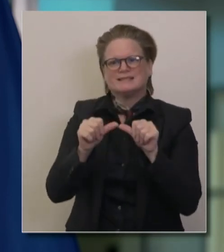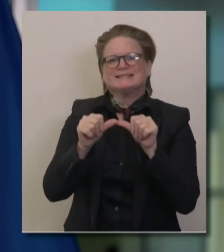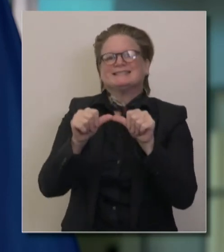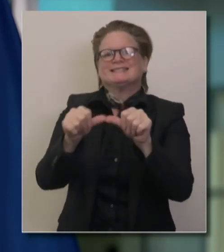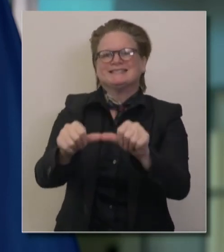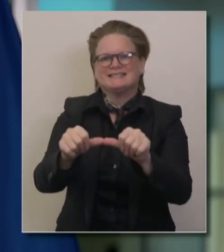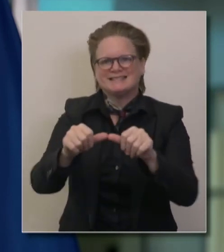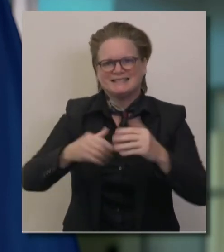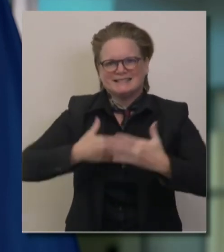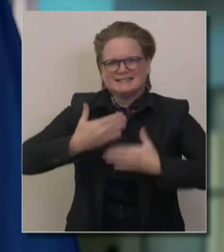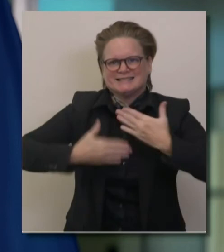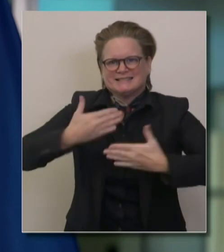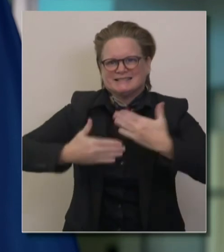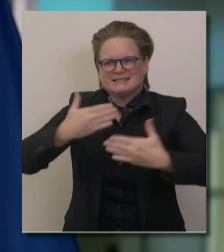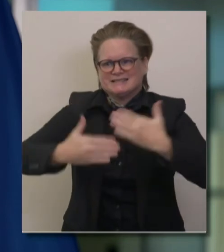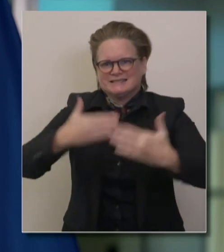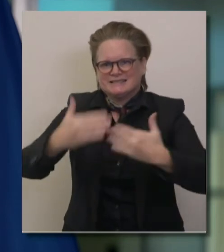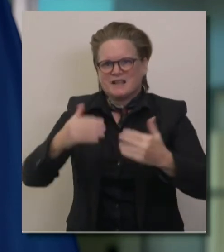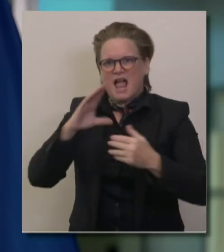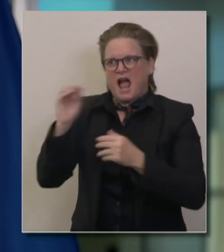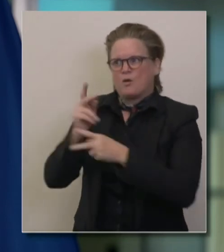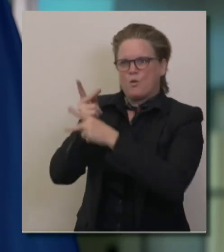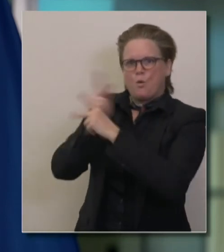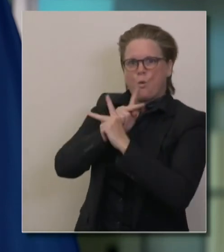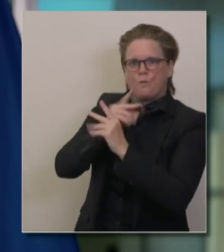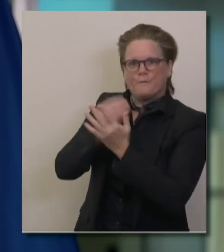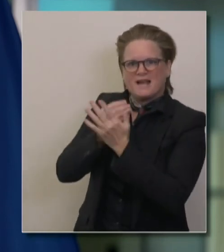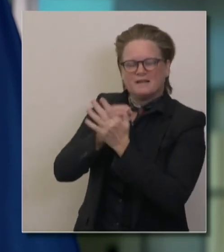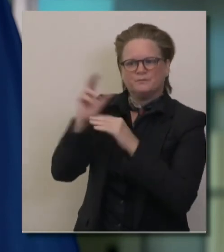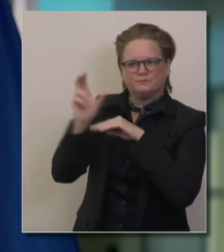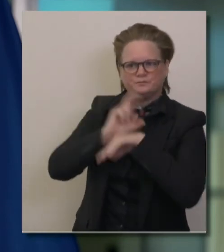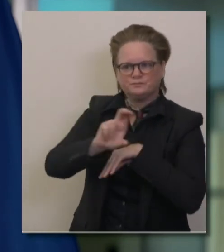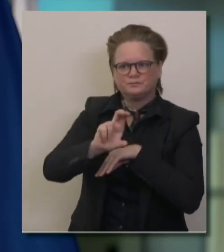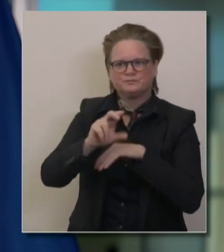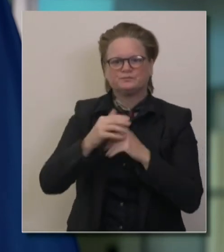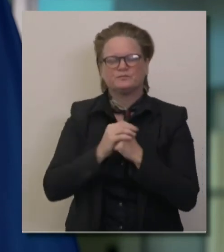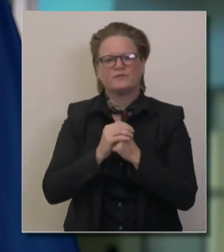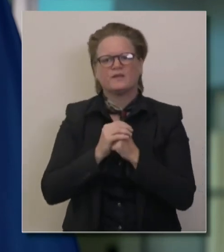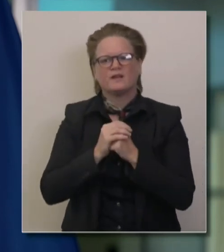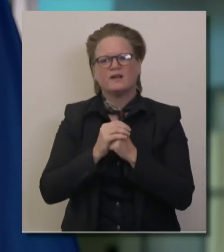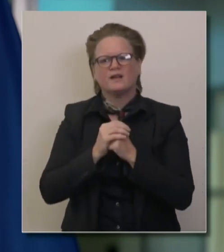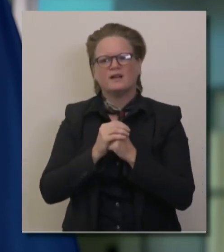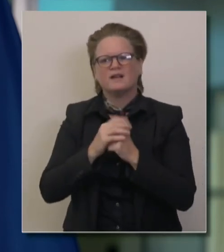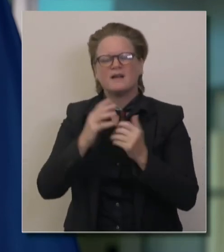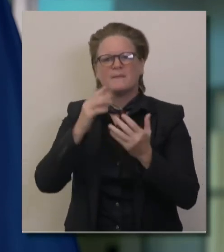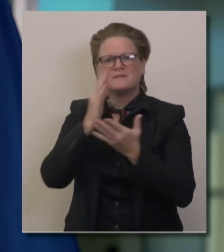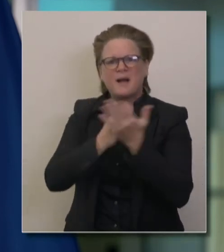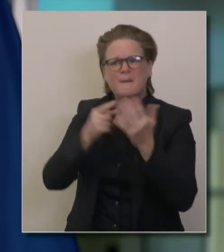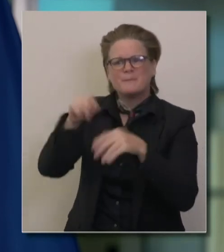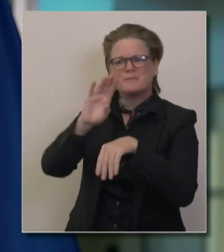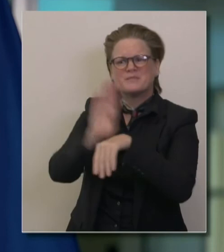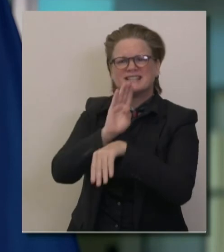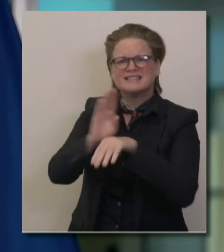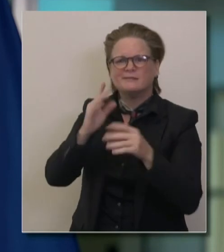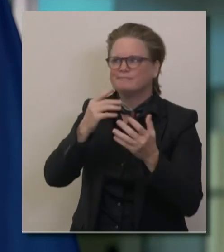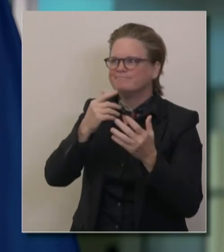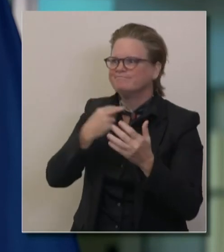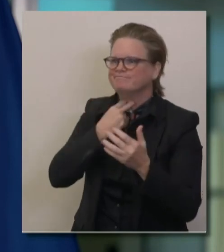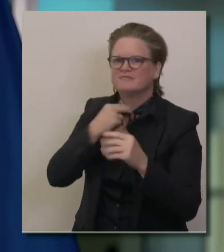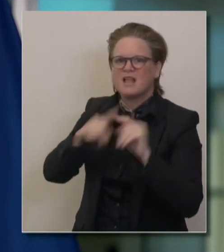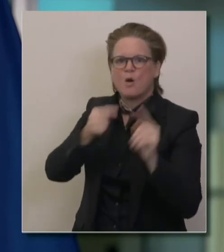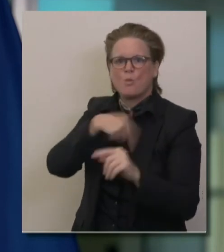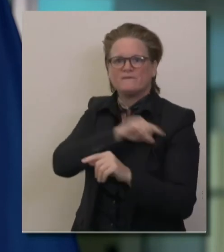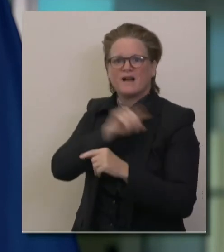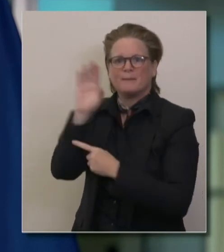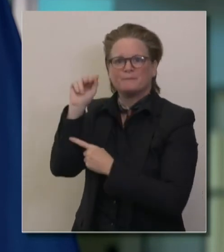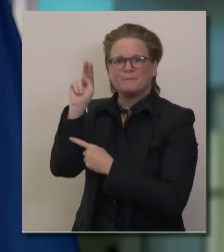people that are falling through the cracks that don't have traditional relationships with credit unions or banks that we are providing. We refer to it as